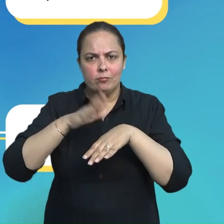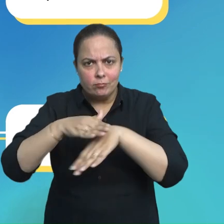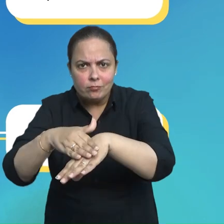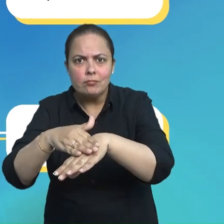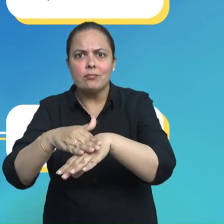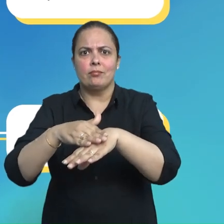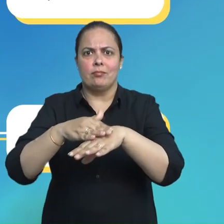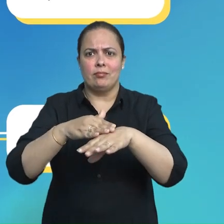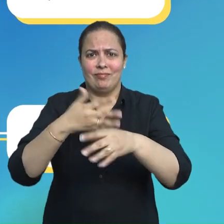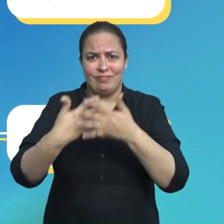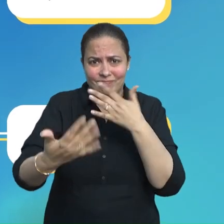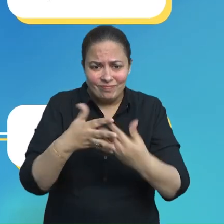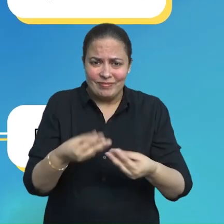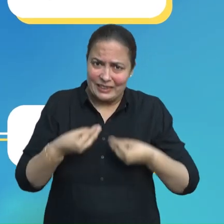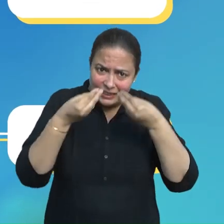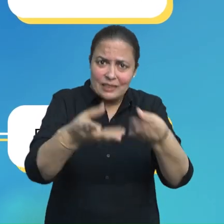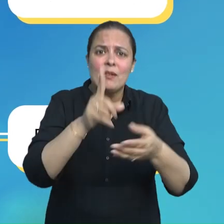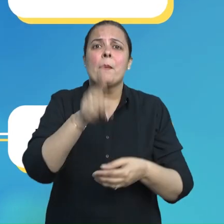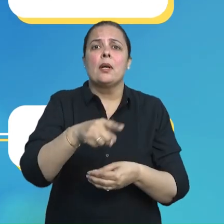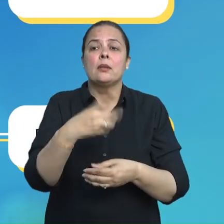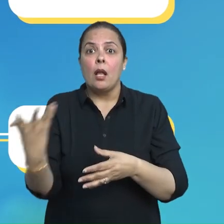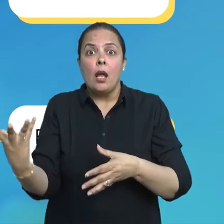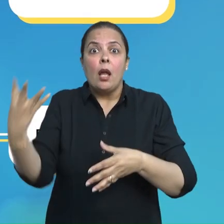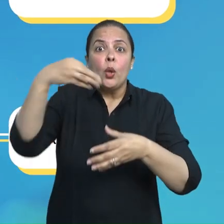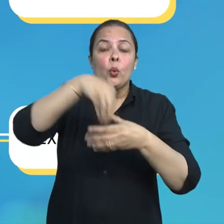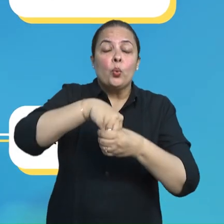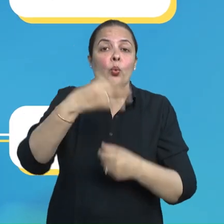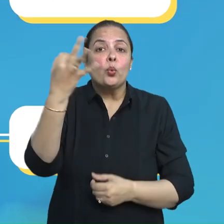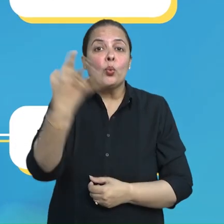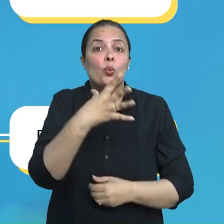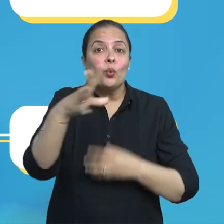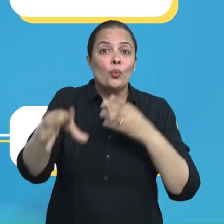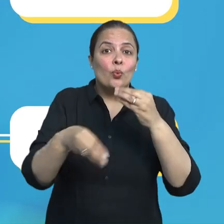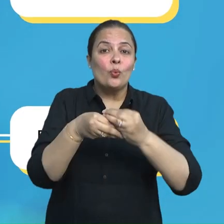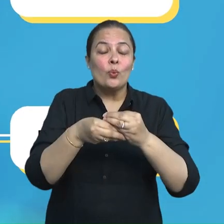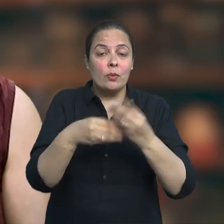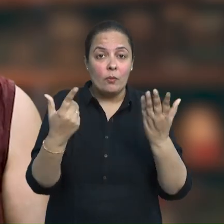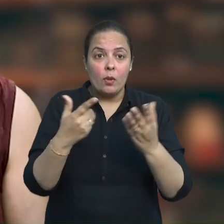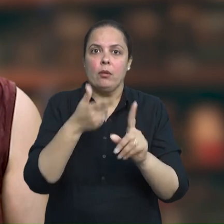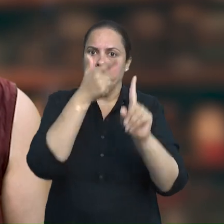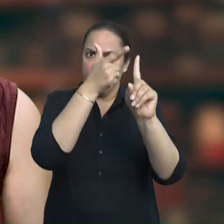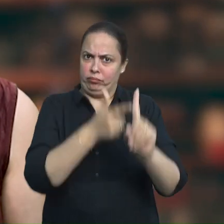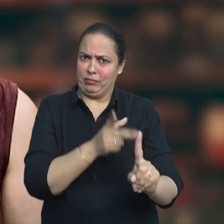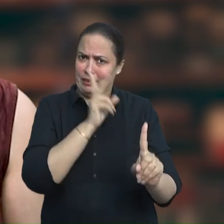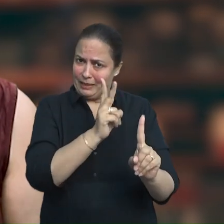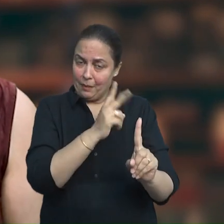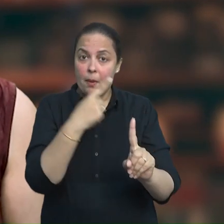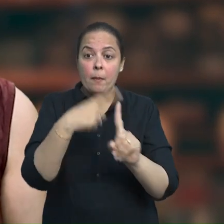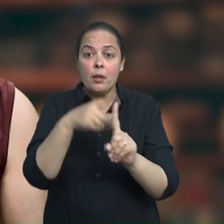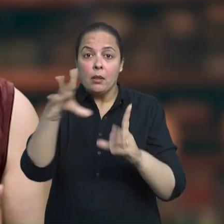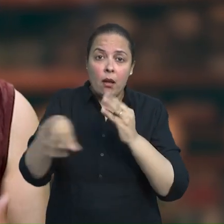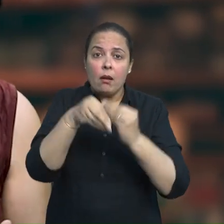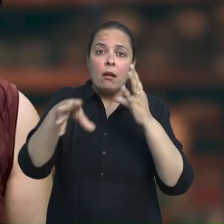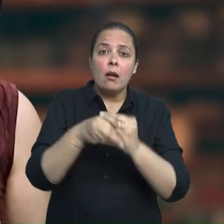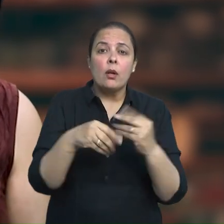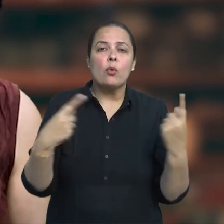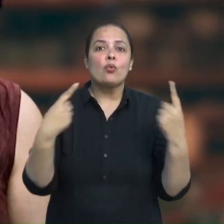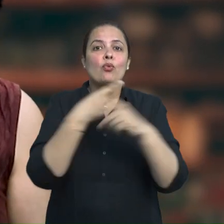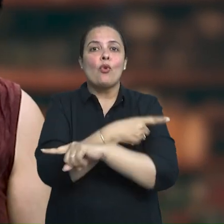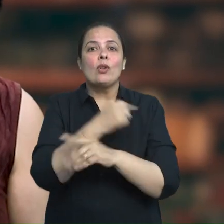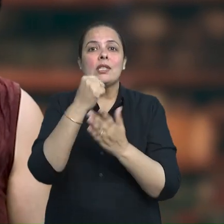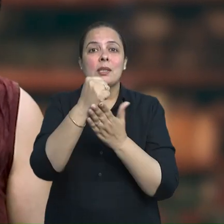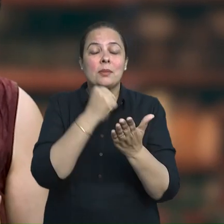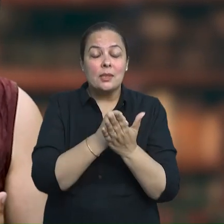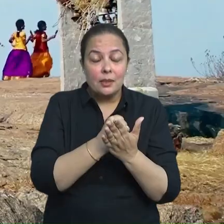These approaches align with the core principles that I mentioned earlier, in addition to embracing cross-cutting